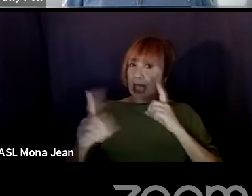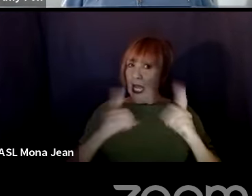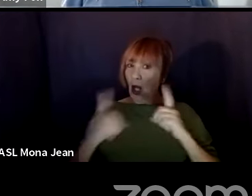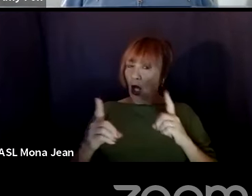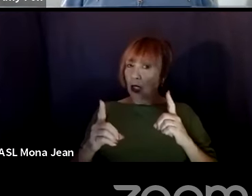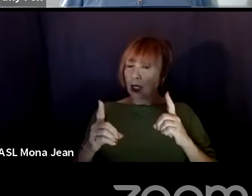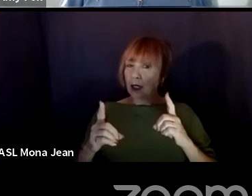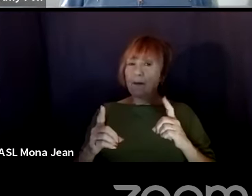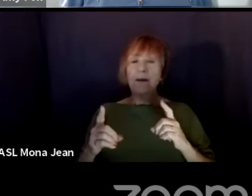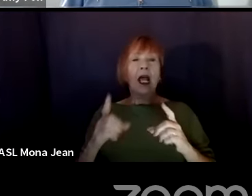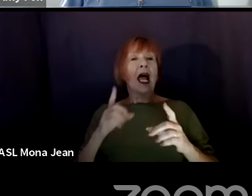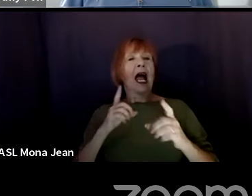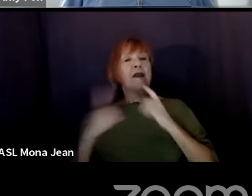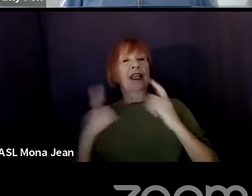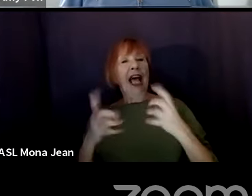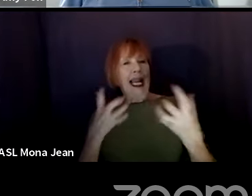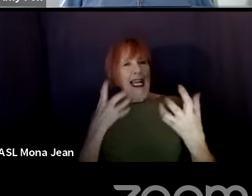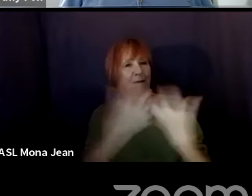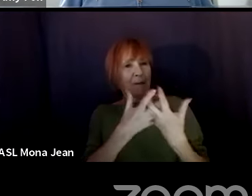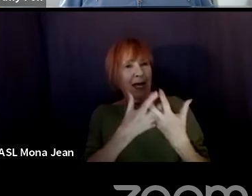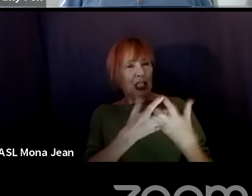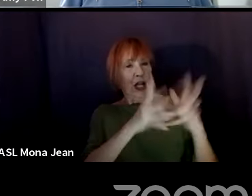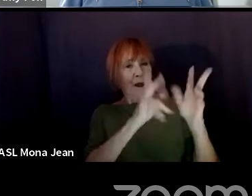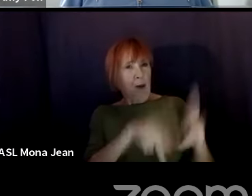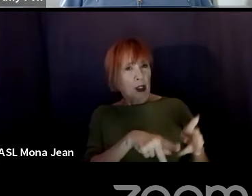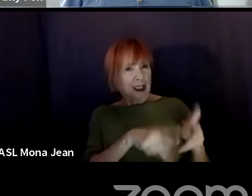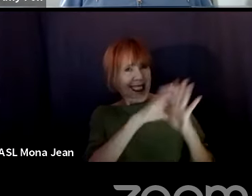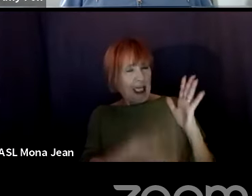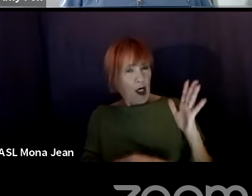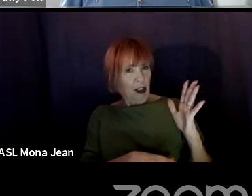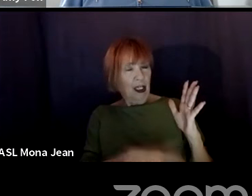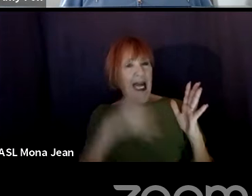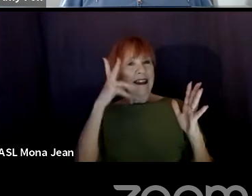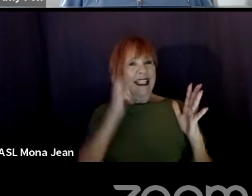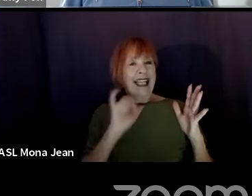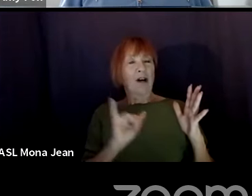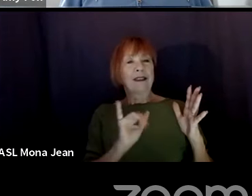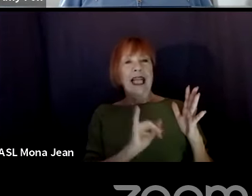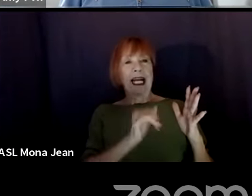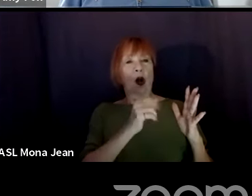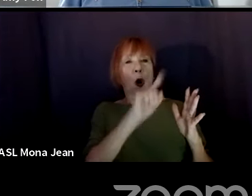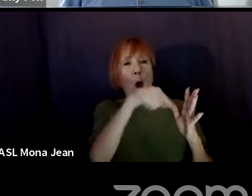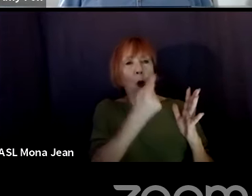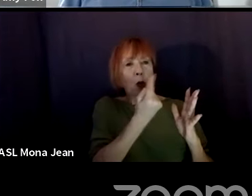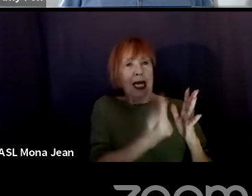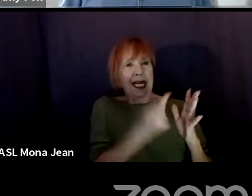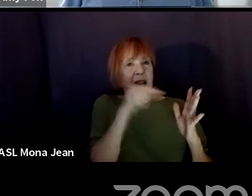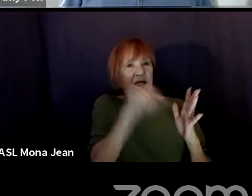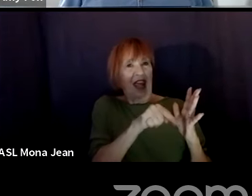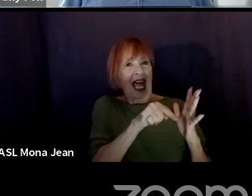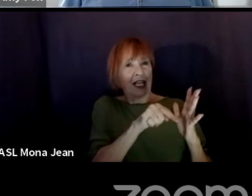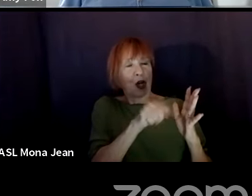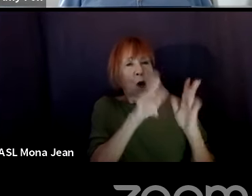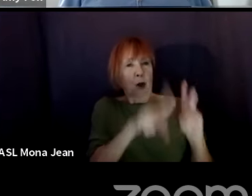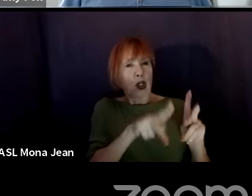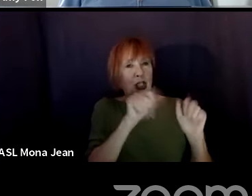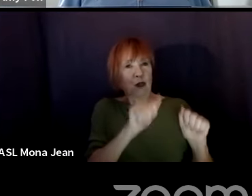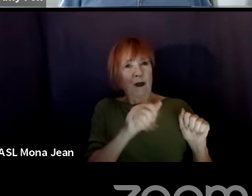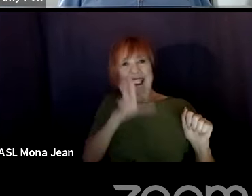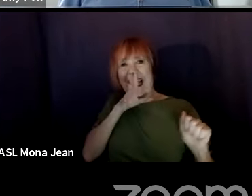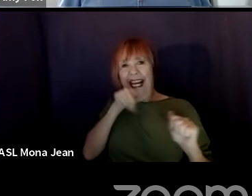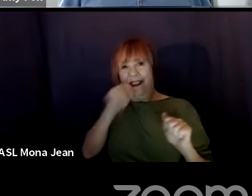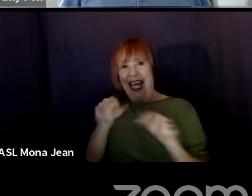dialogue that fits that particular person. That sounds like it could only come out of that person's mouth. That doesn't